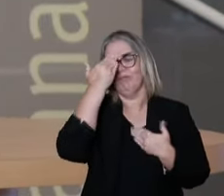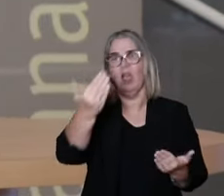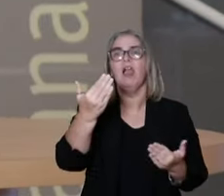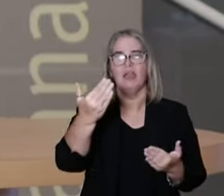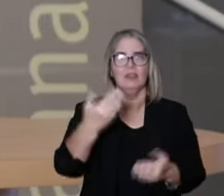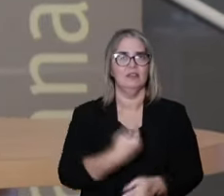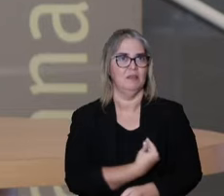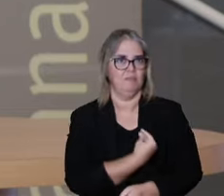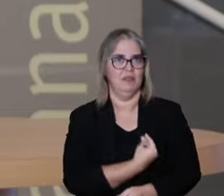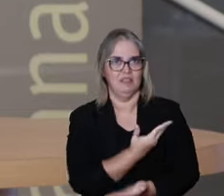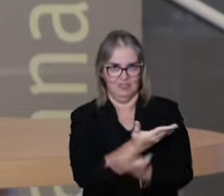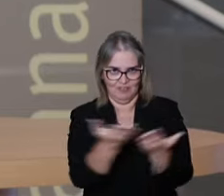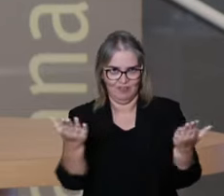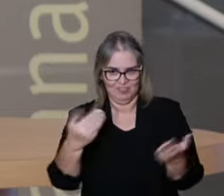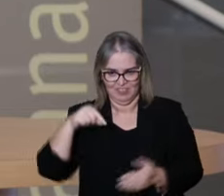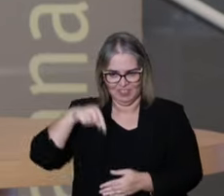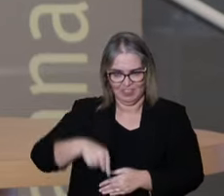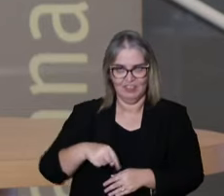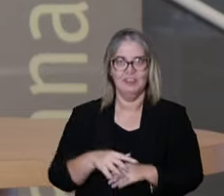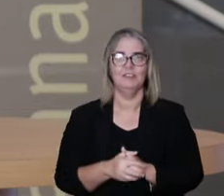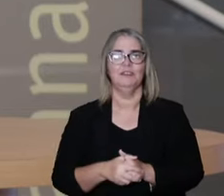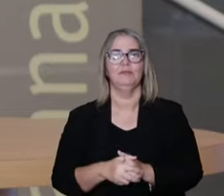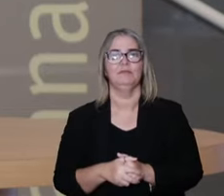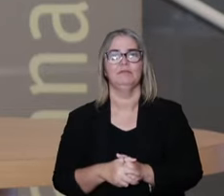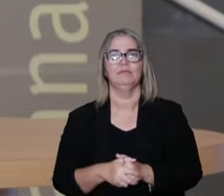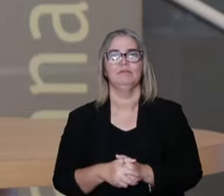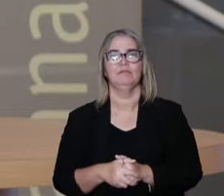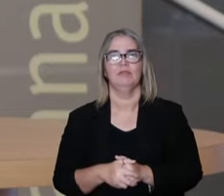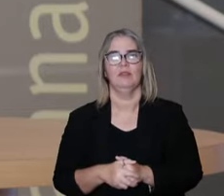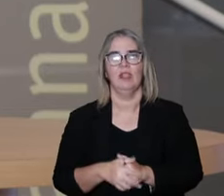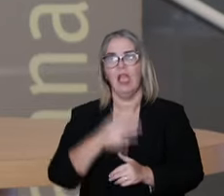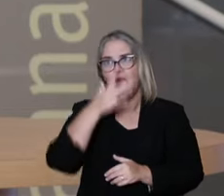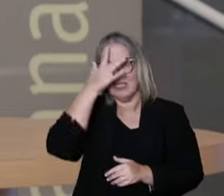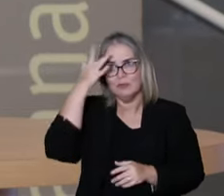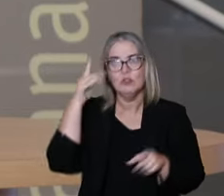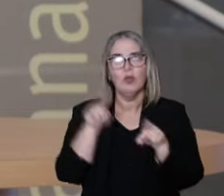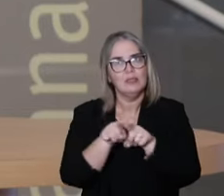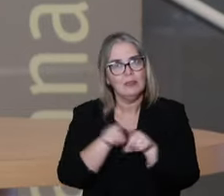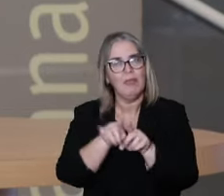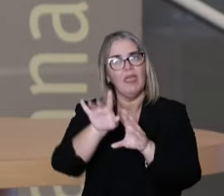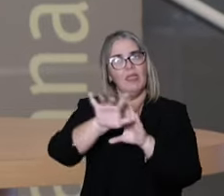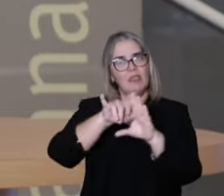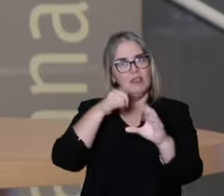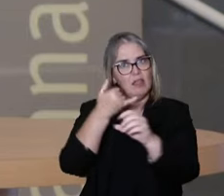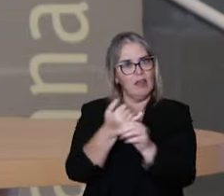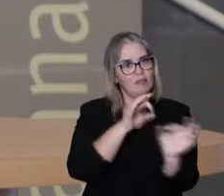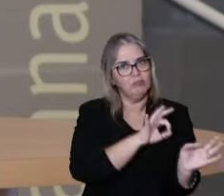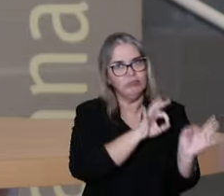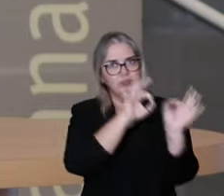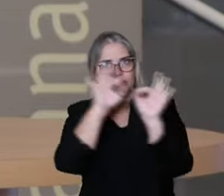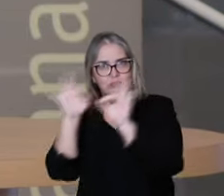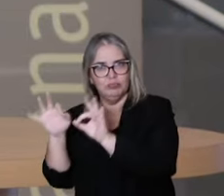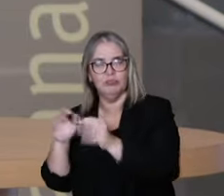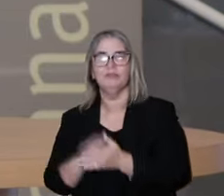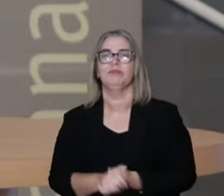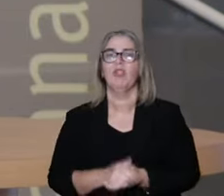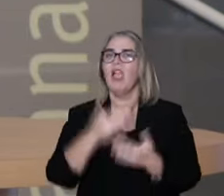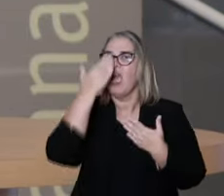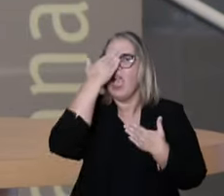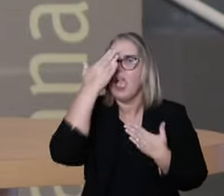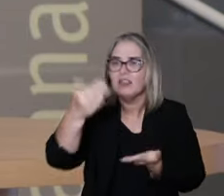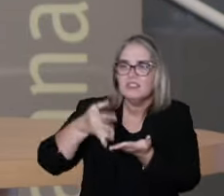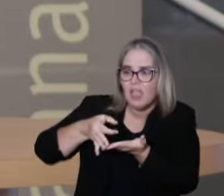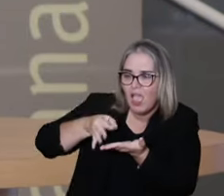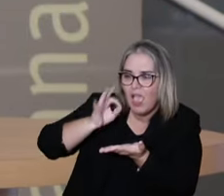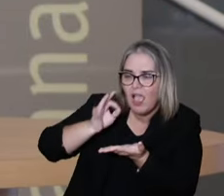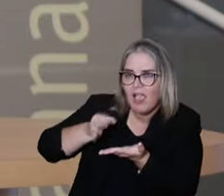I would like to thank a lot for your presence, everyone watching us over the internet as well.